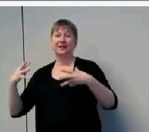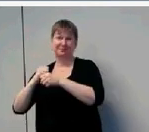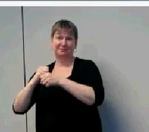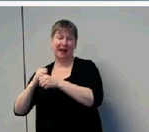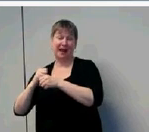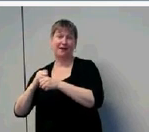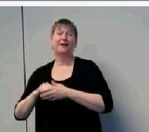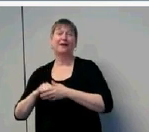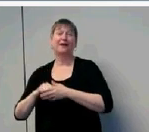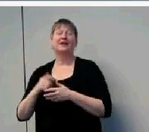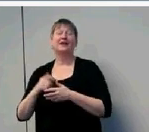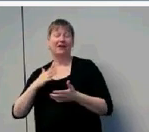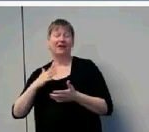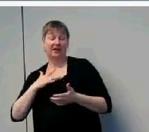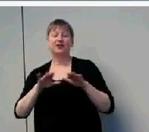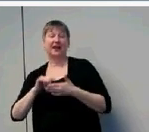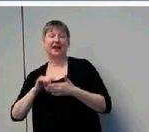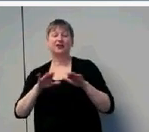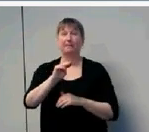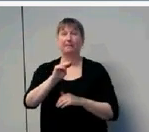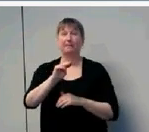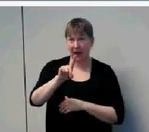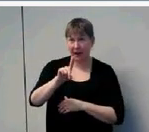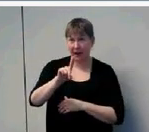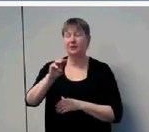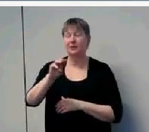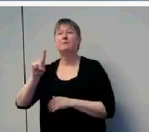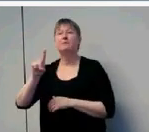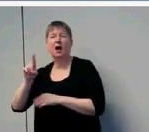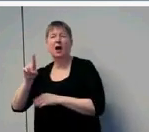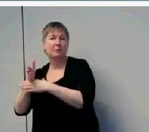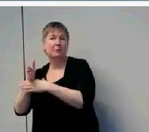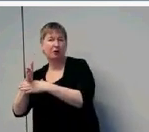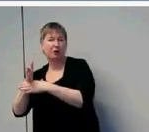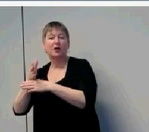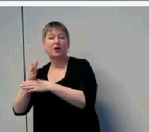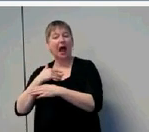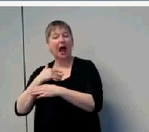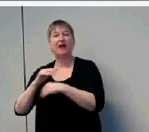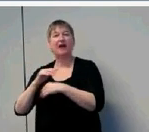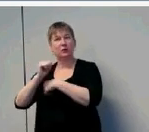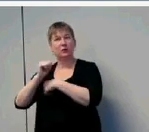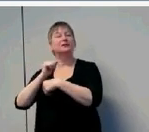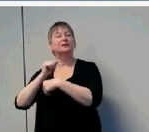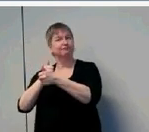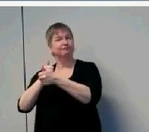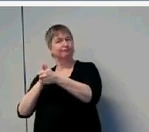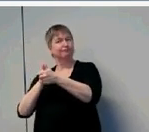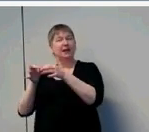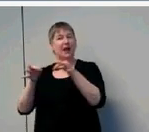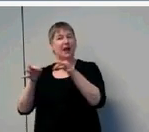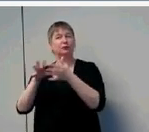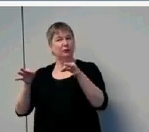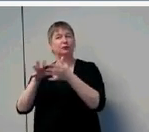mild and mild-moderate hearing loss are at risk for language delay. There are some problems of qualifying them